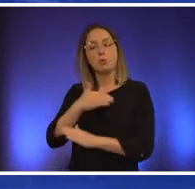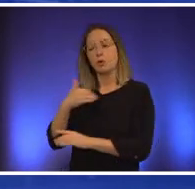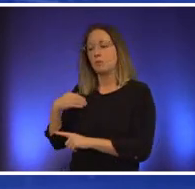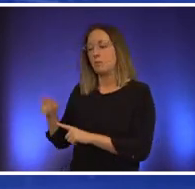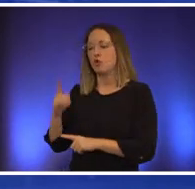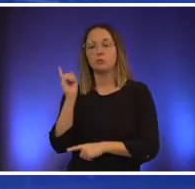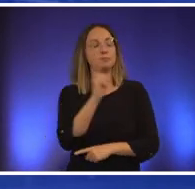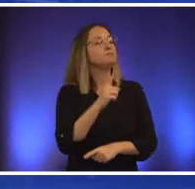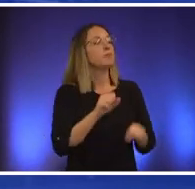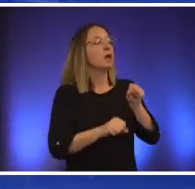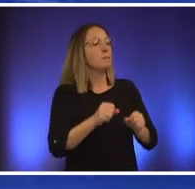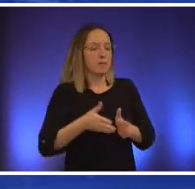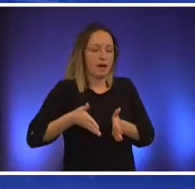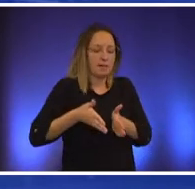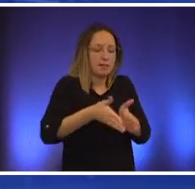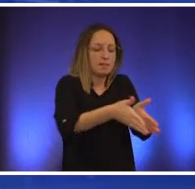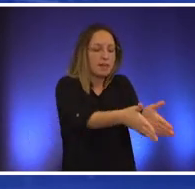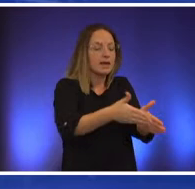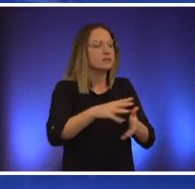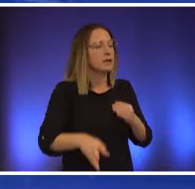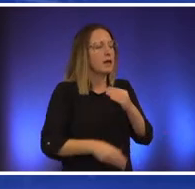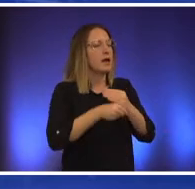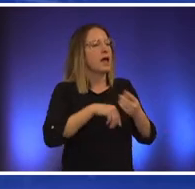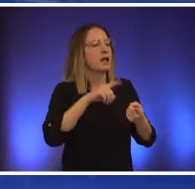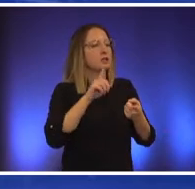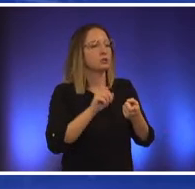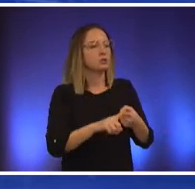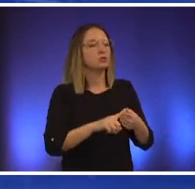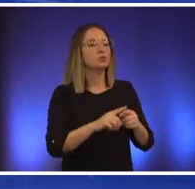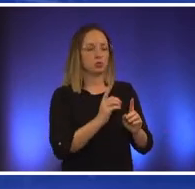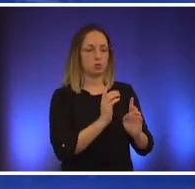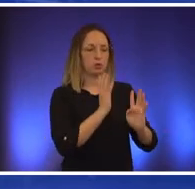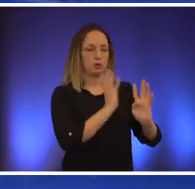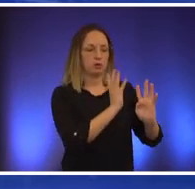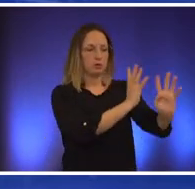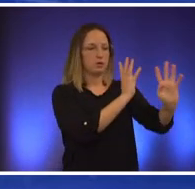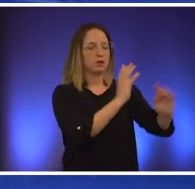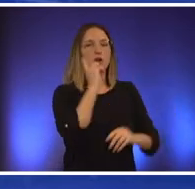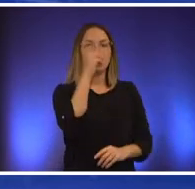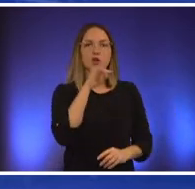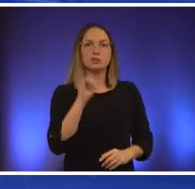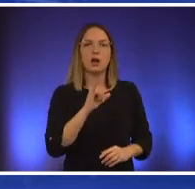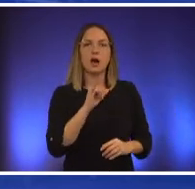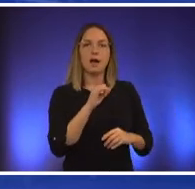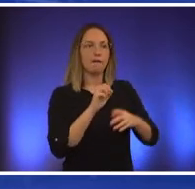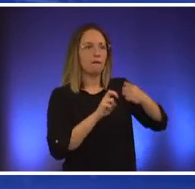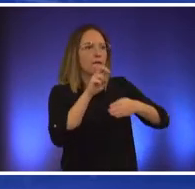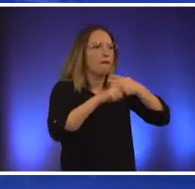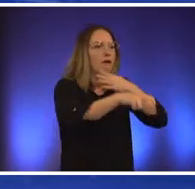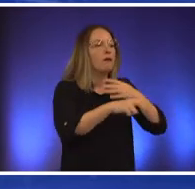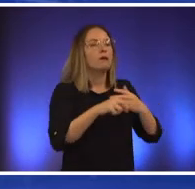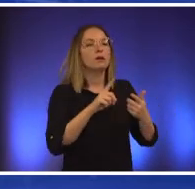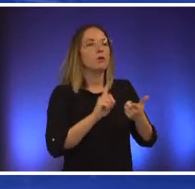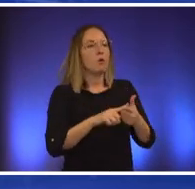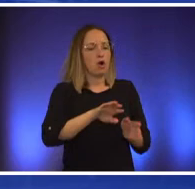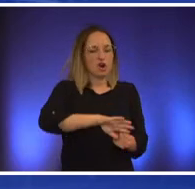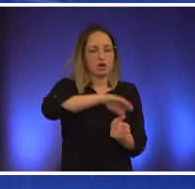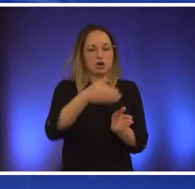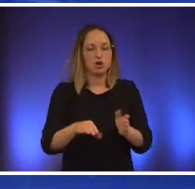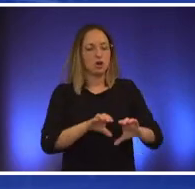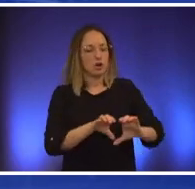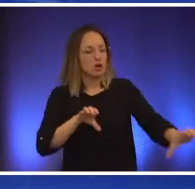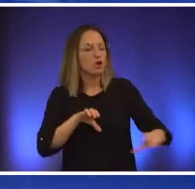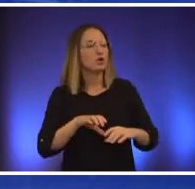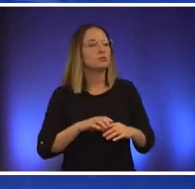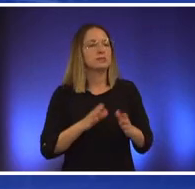busy streets with safety posts like westgate making it look like an obstacle course or curbs added on slaughter making tighter lanes